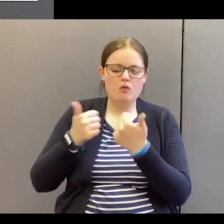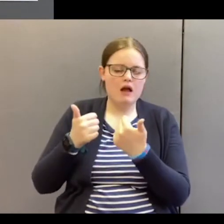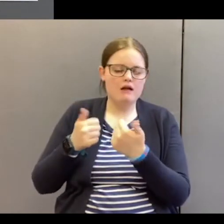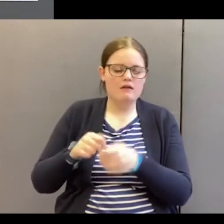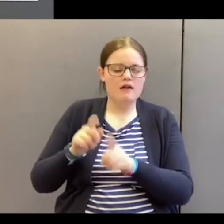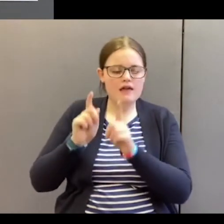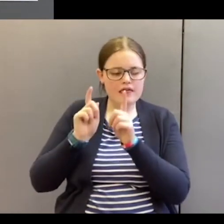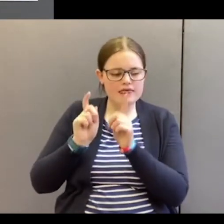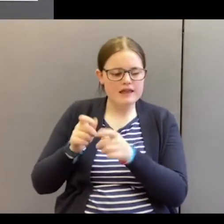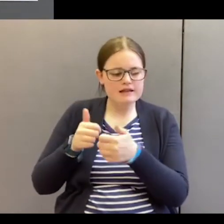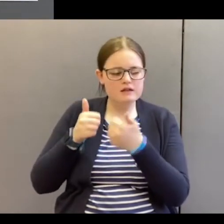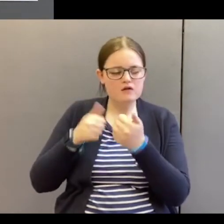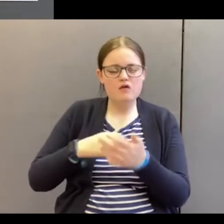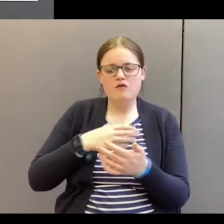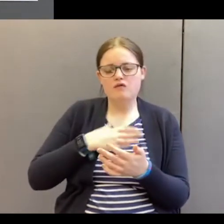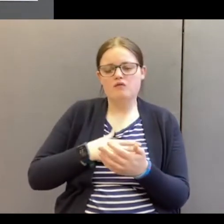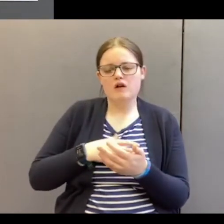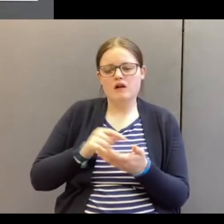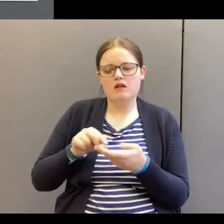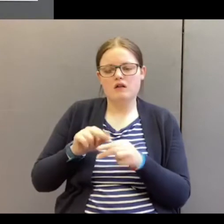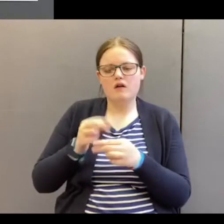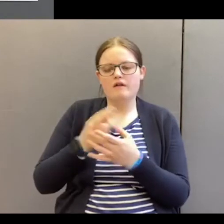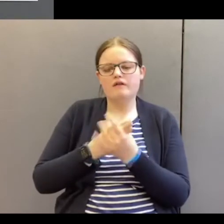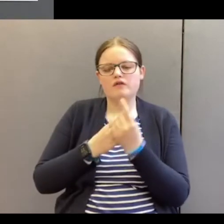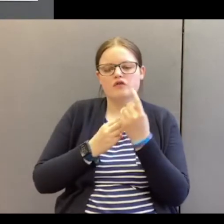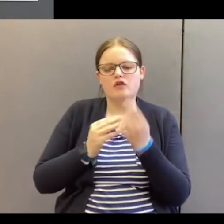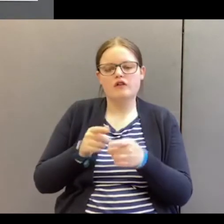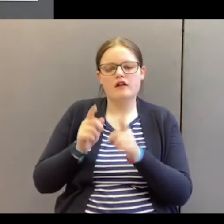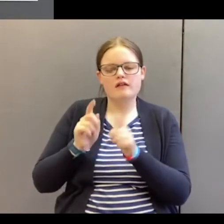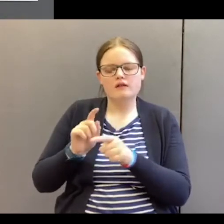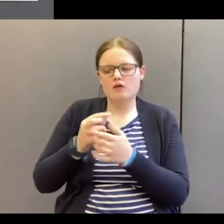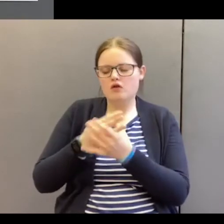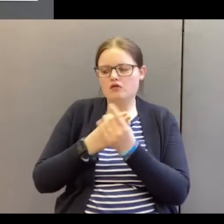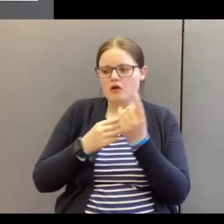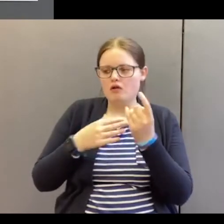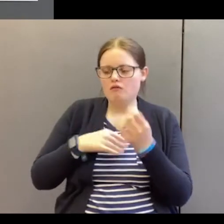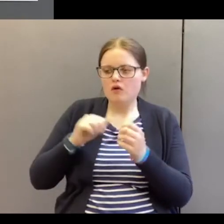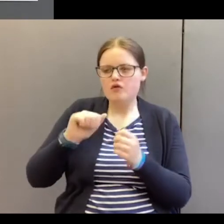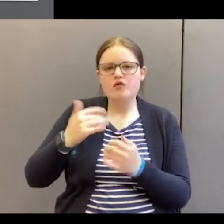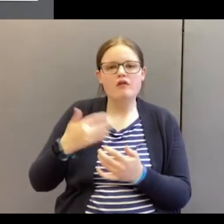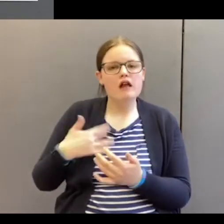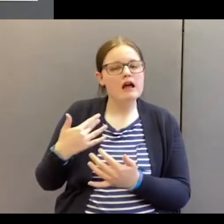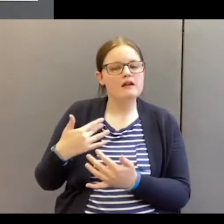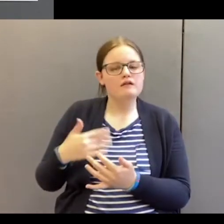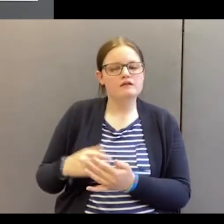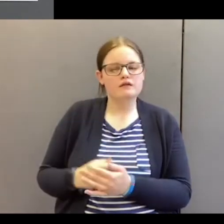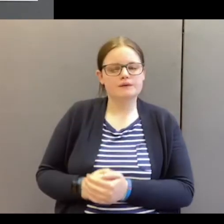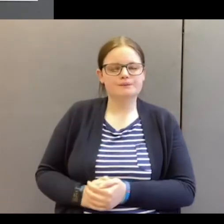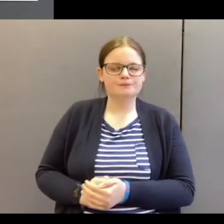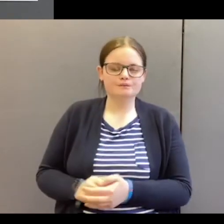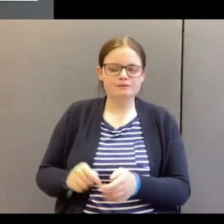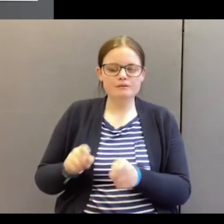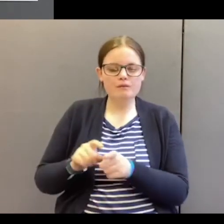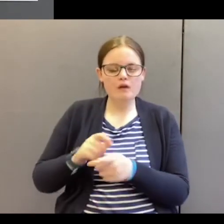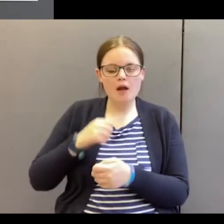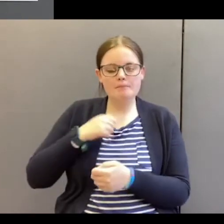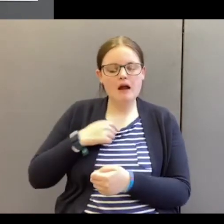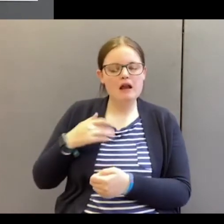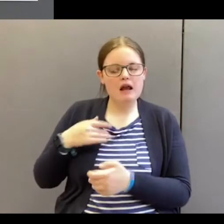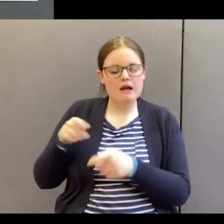good will of God. This is what God wants for your life and for my life.